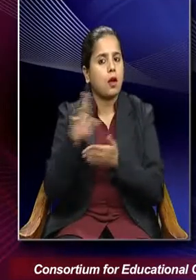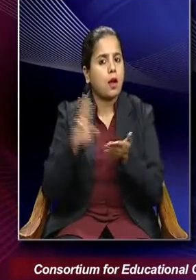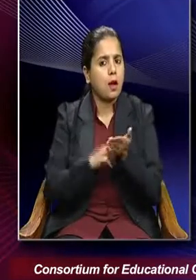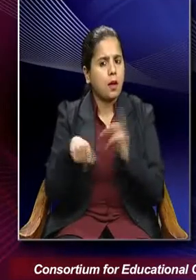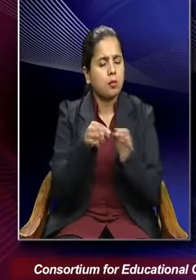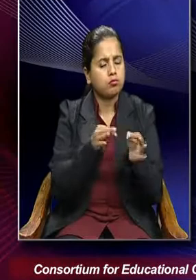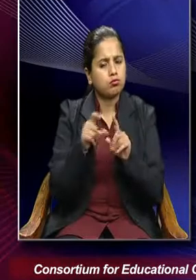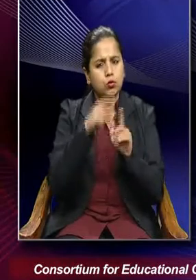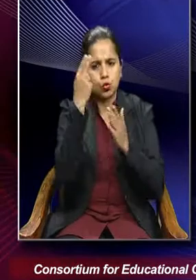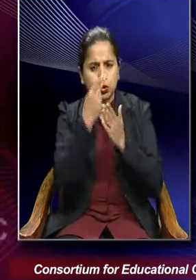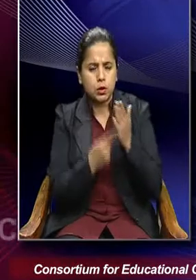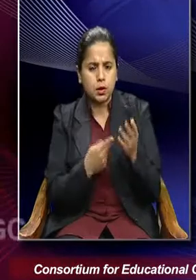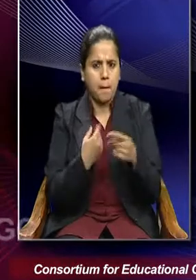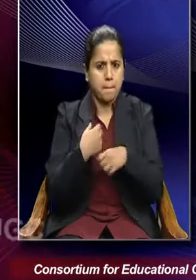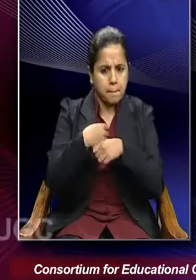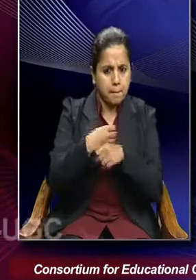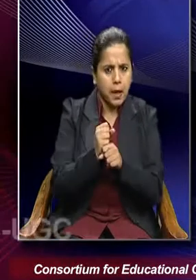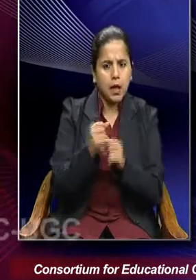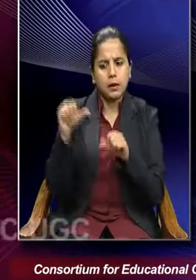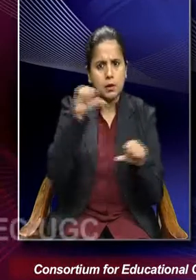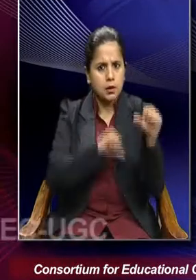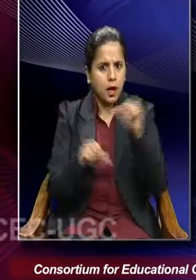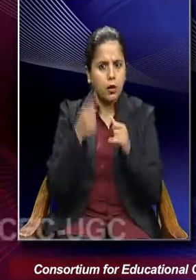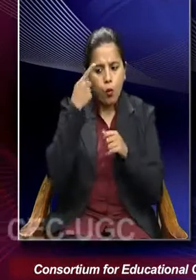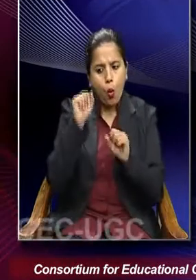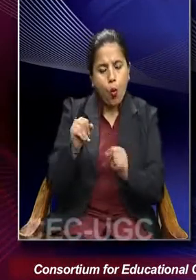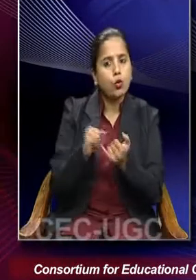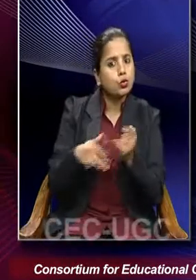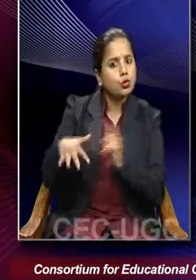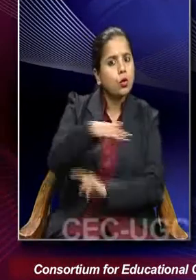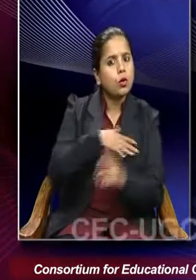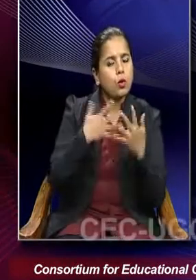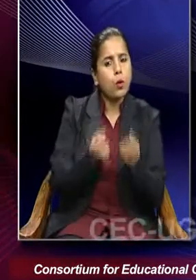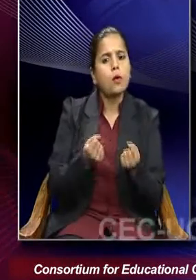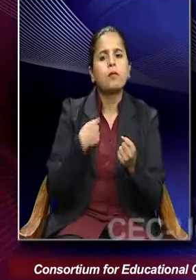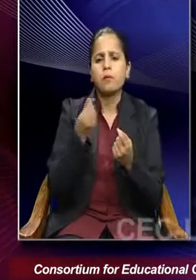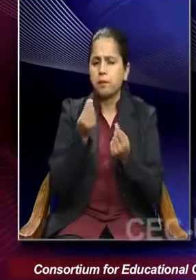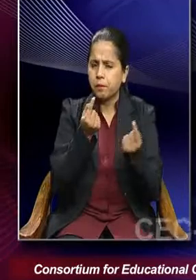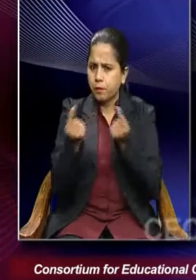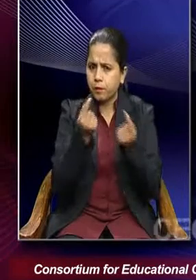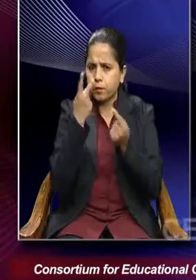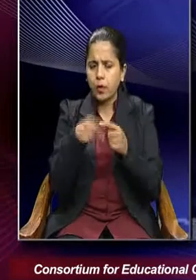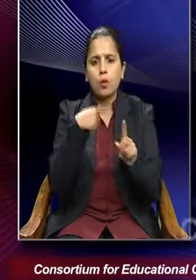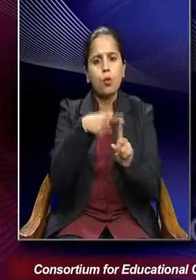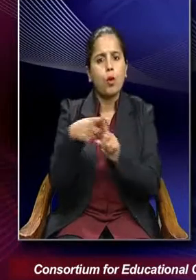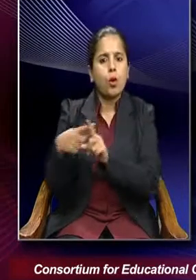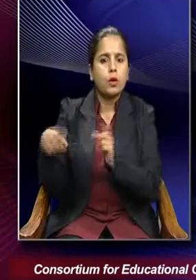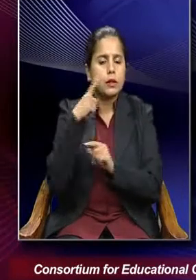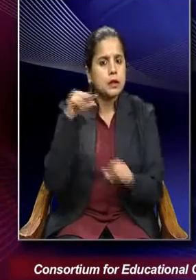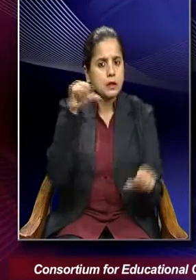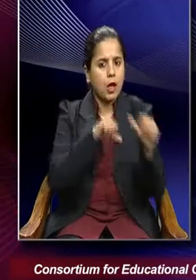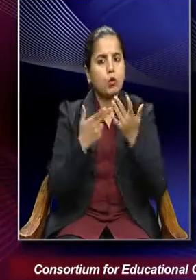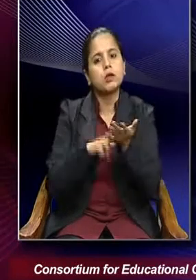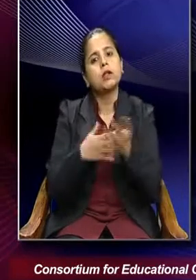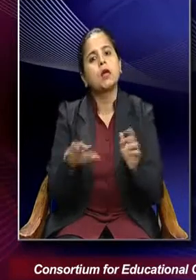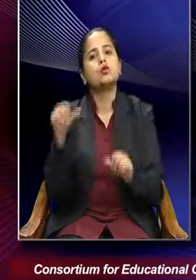design or develop a science of society which would be similar to the positivist science or the natural